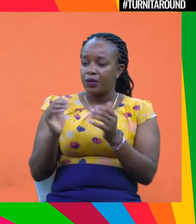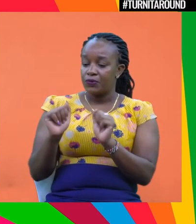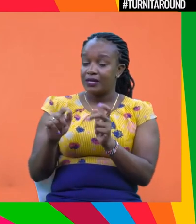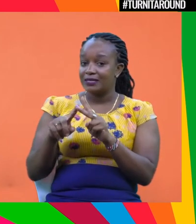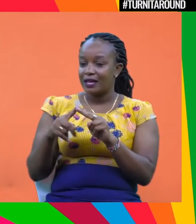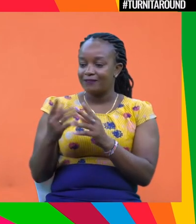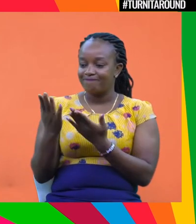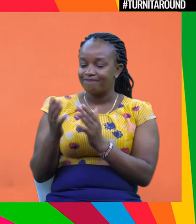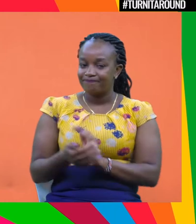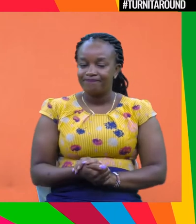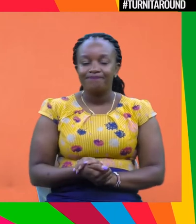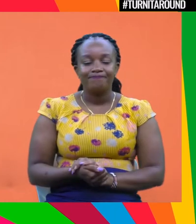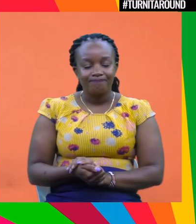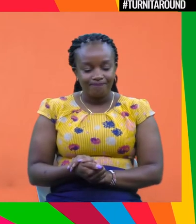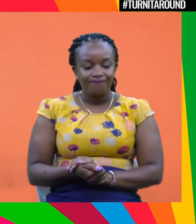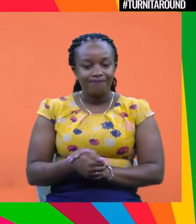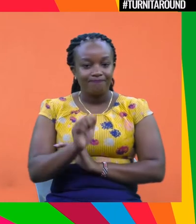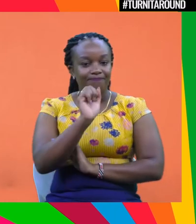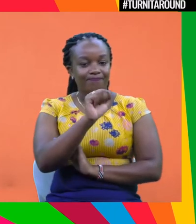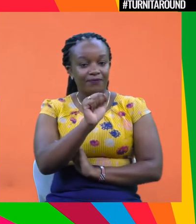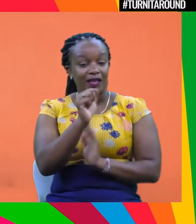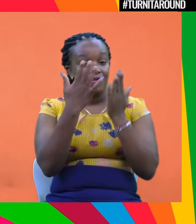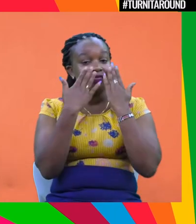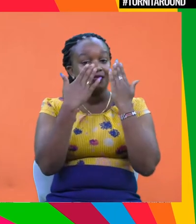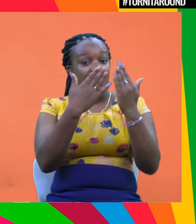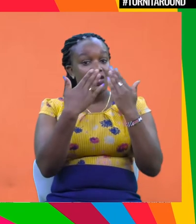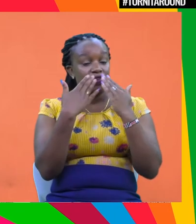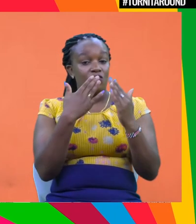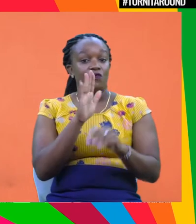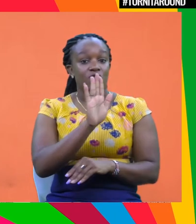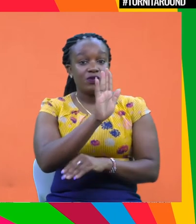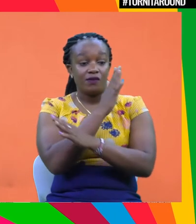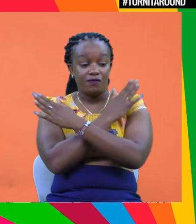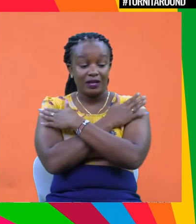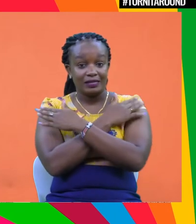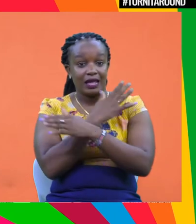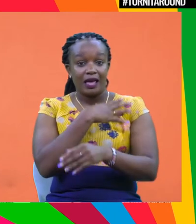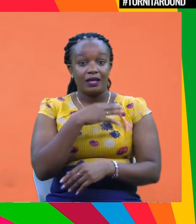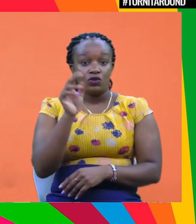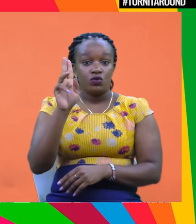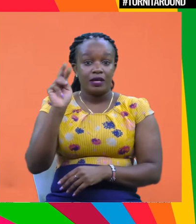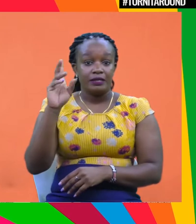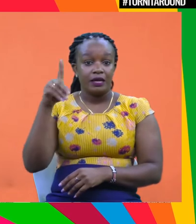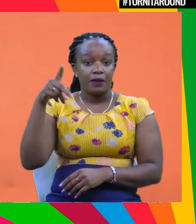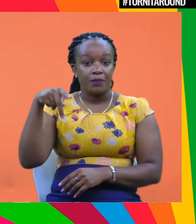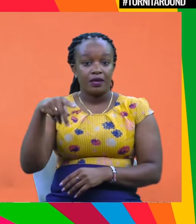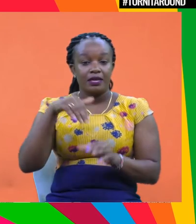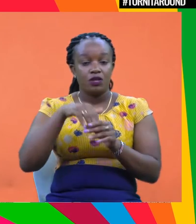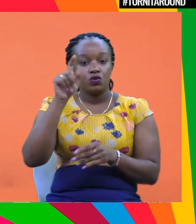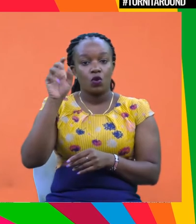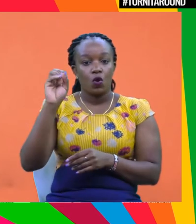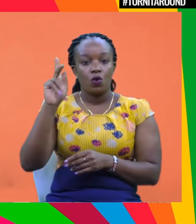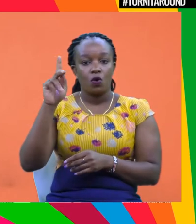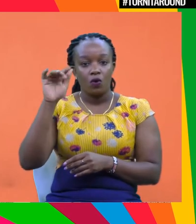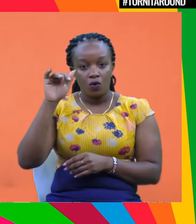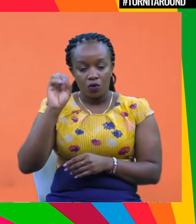start with? Sure. Thank you, Ibn-san. And thank you for our friends at UNDP Tokyo, as well as Global, for putting